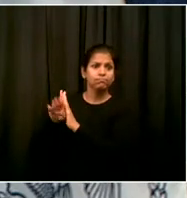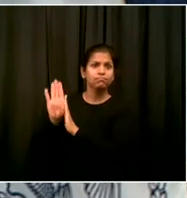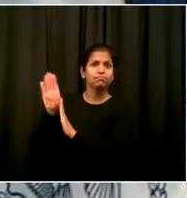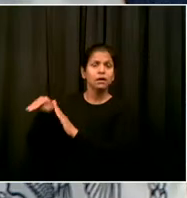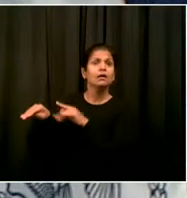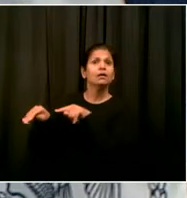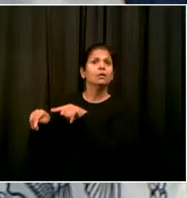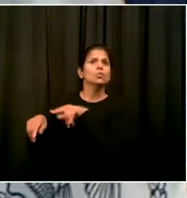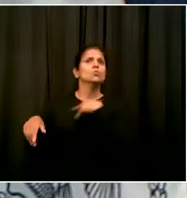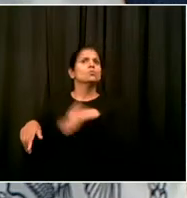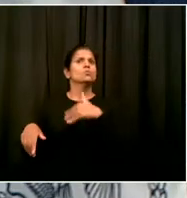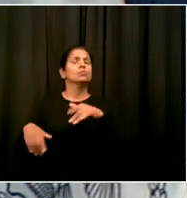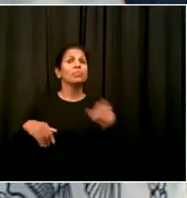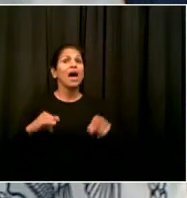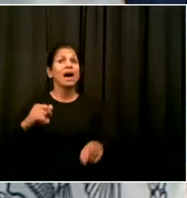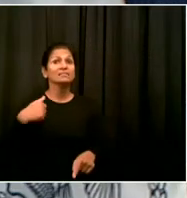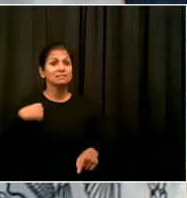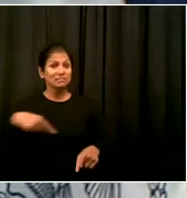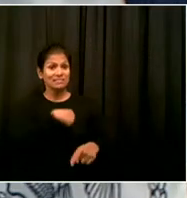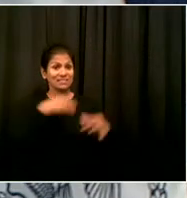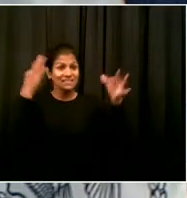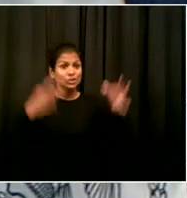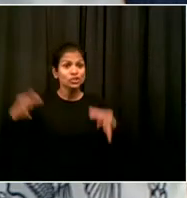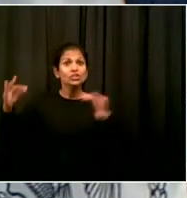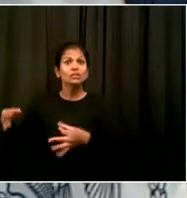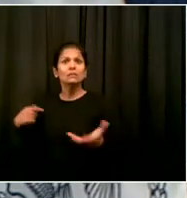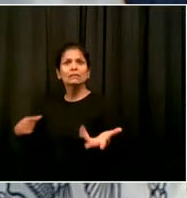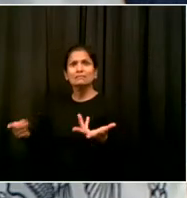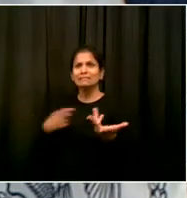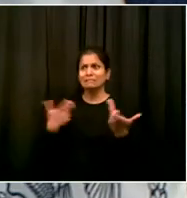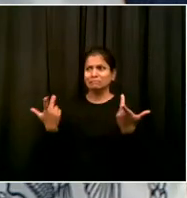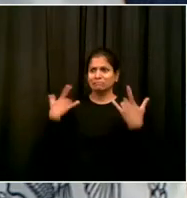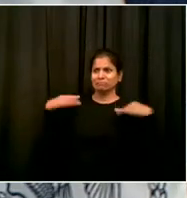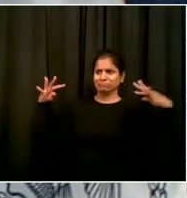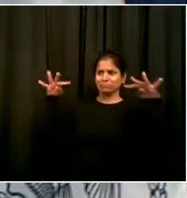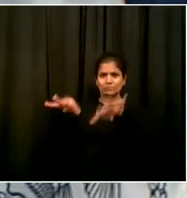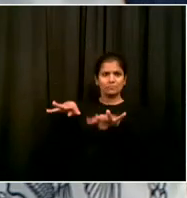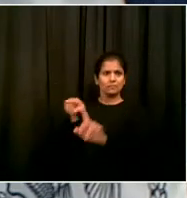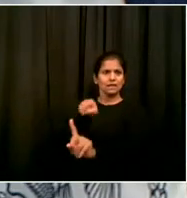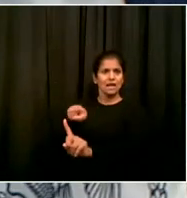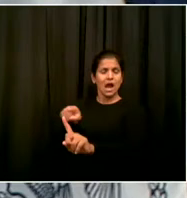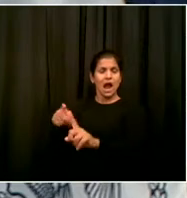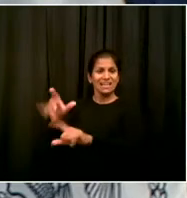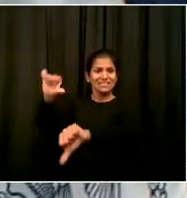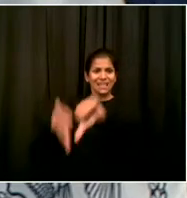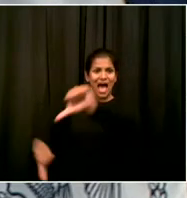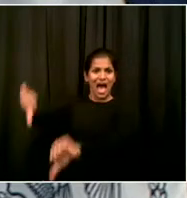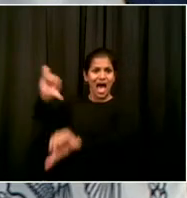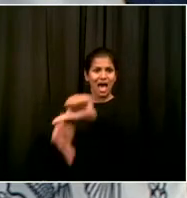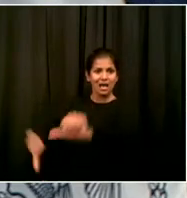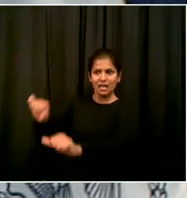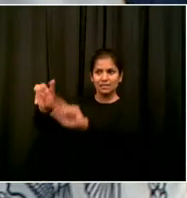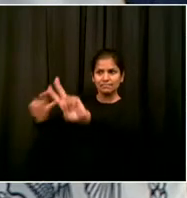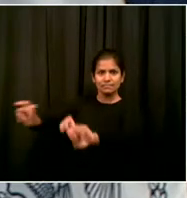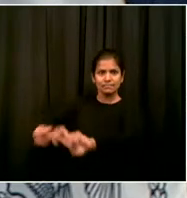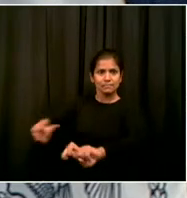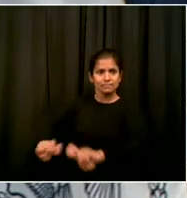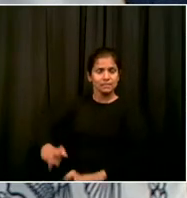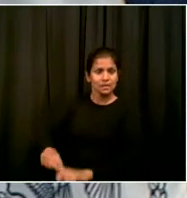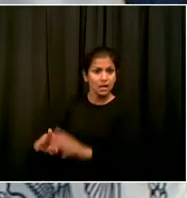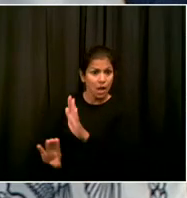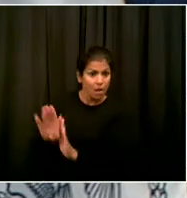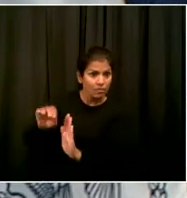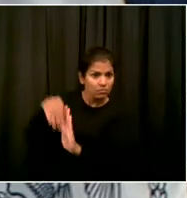And so we're going to be very careful to make sure there is no continued danger of a second wave before we make a lot of new